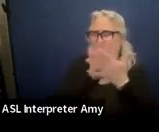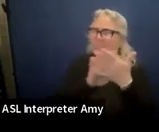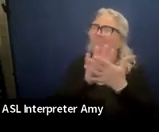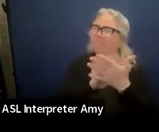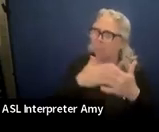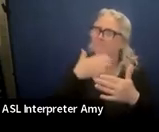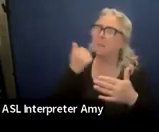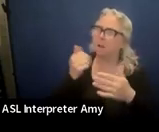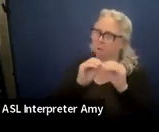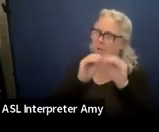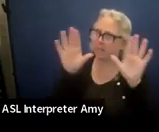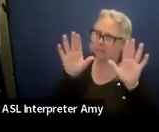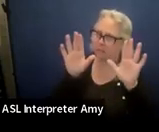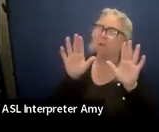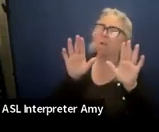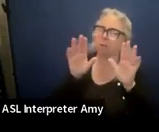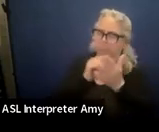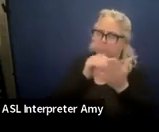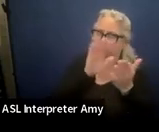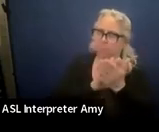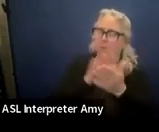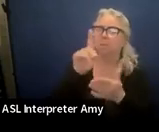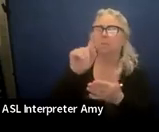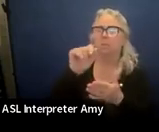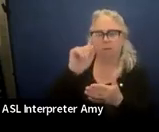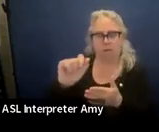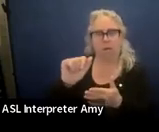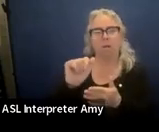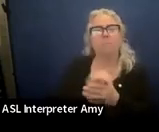put a really clear data point in there.